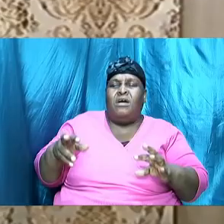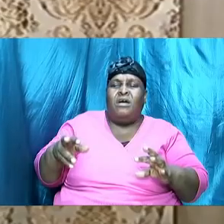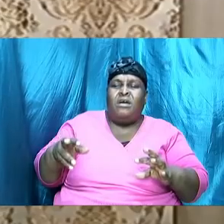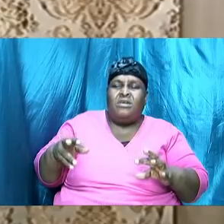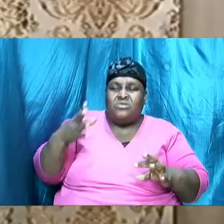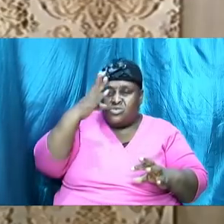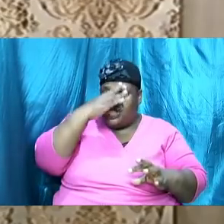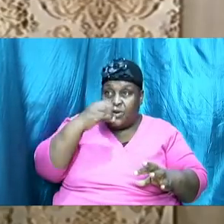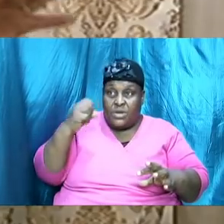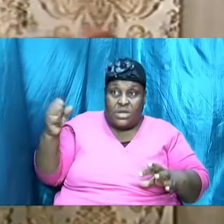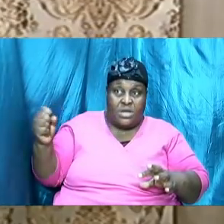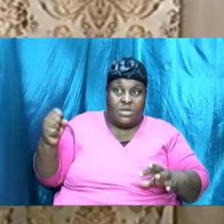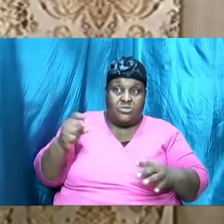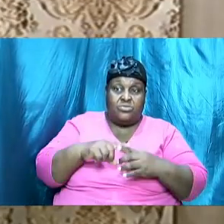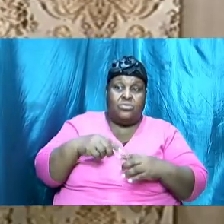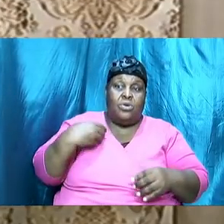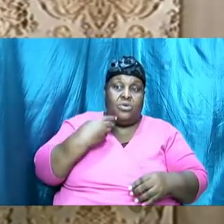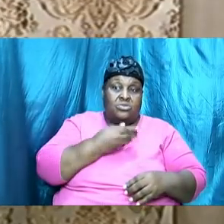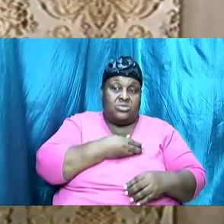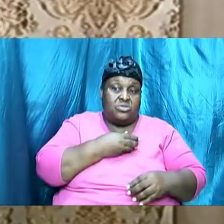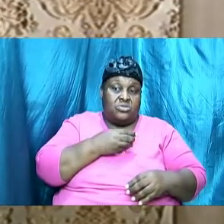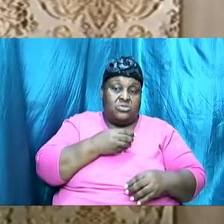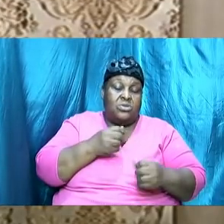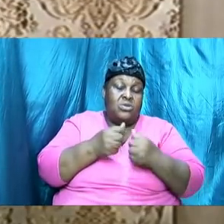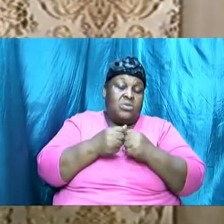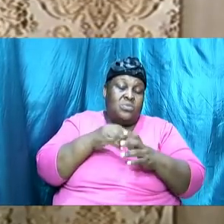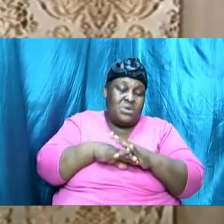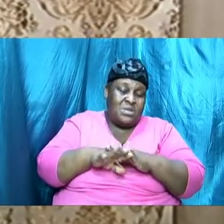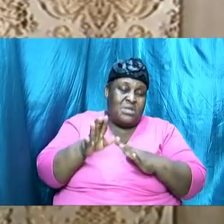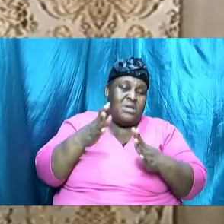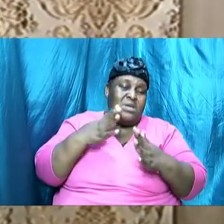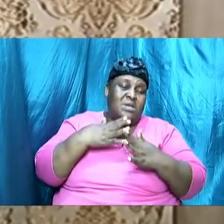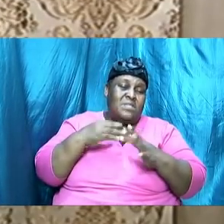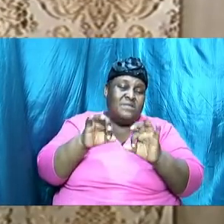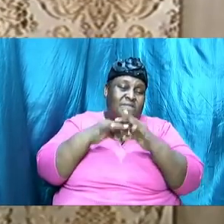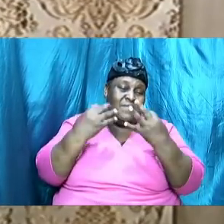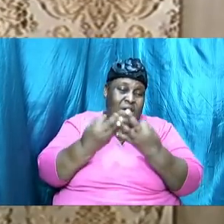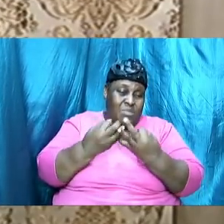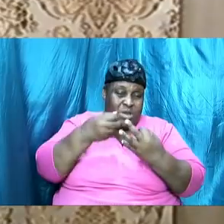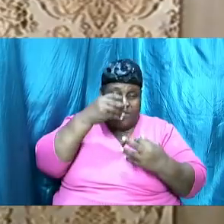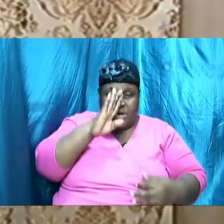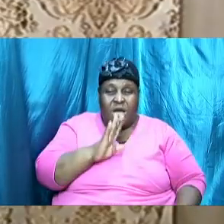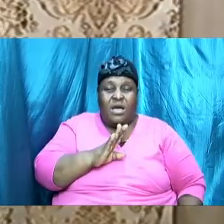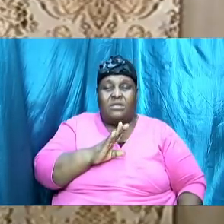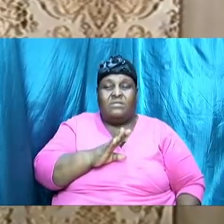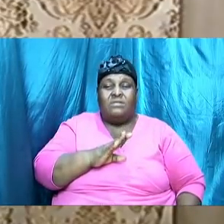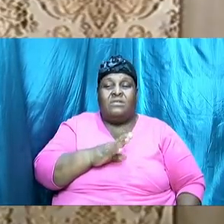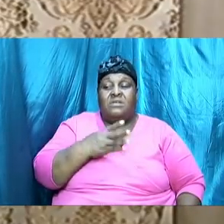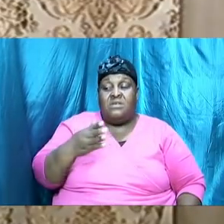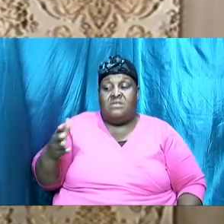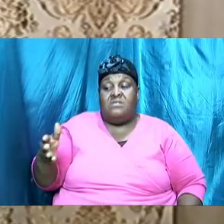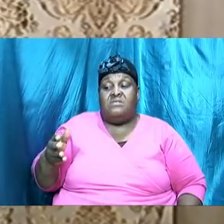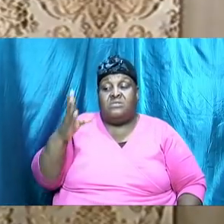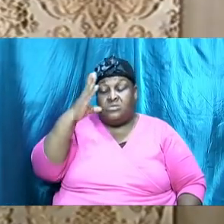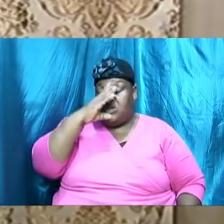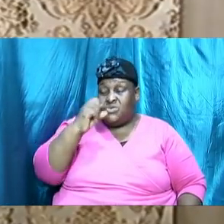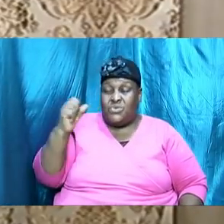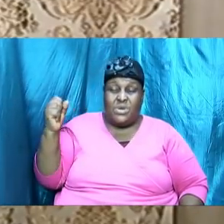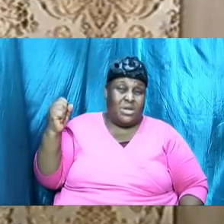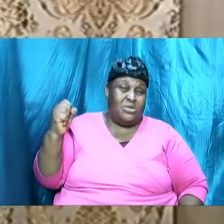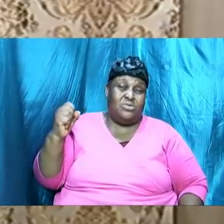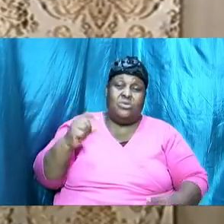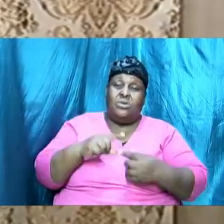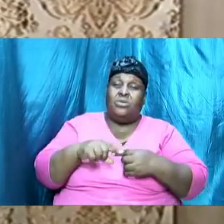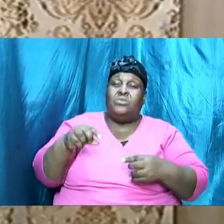and I'm talking right across the spectrum of the church there were things that were foreign to us but